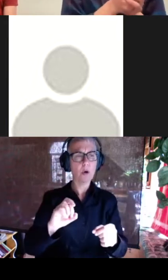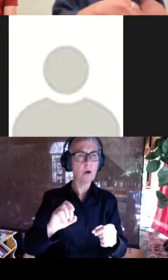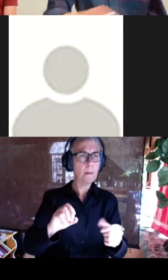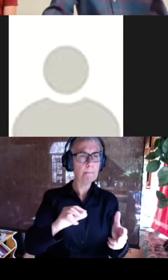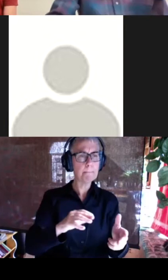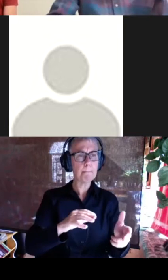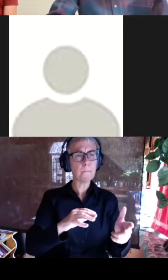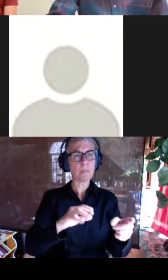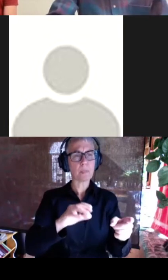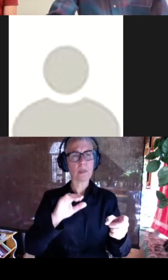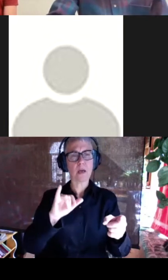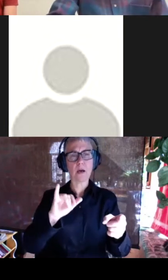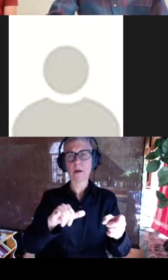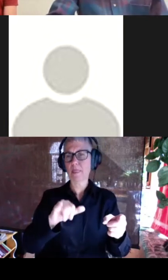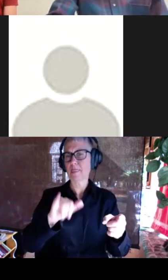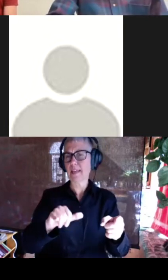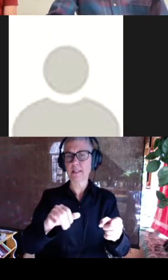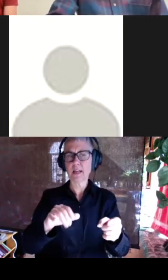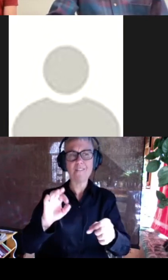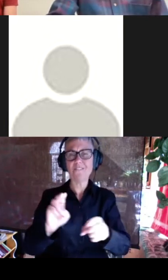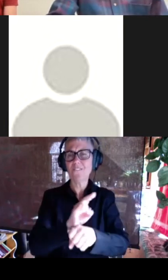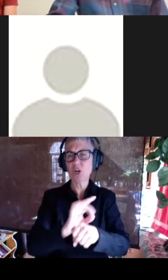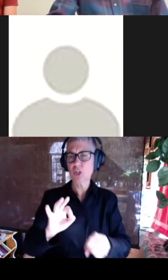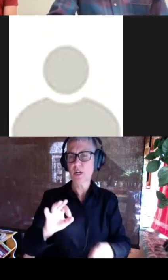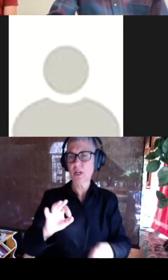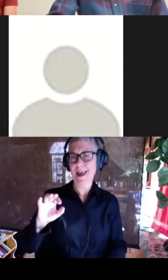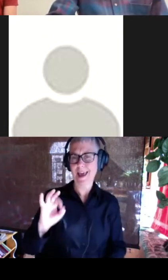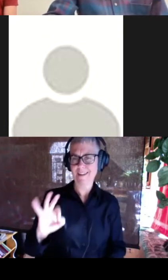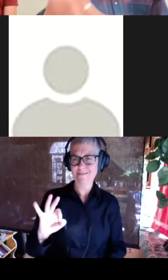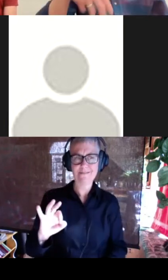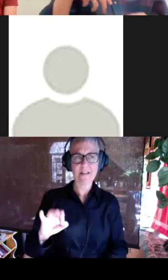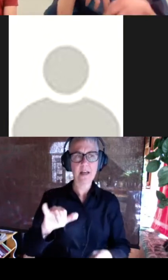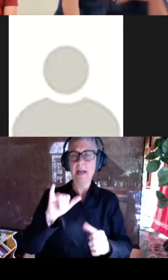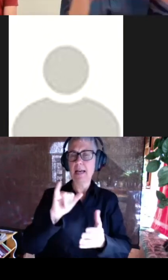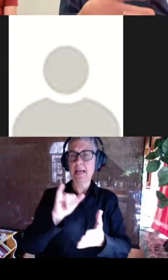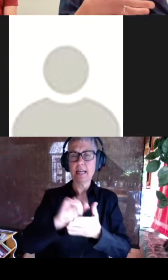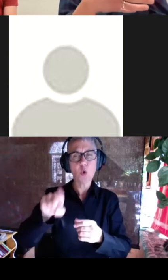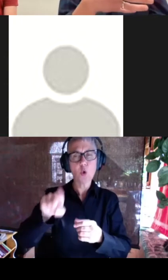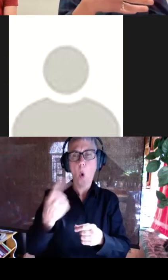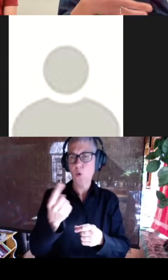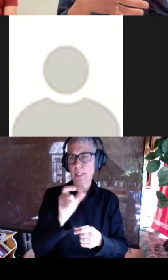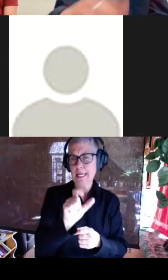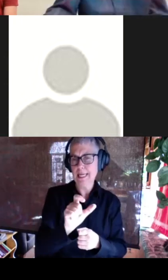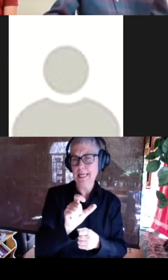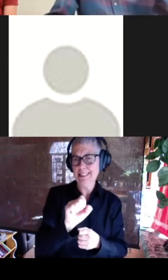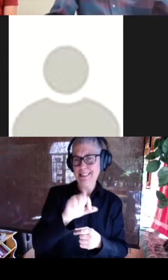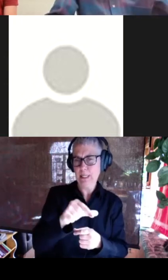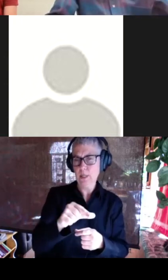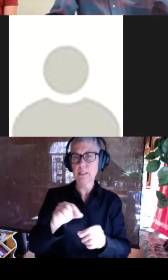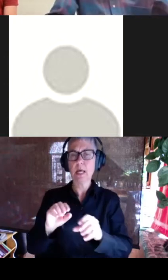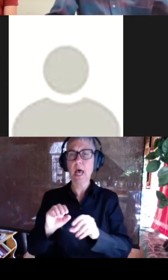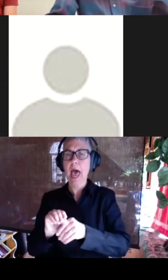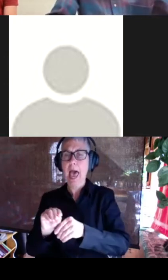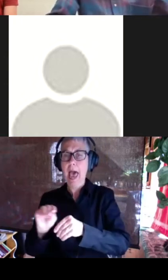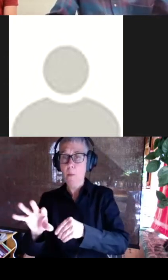prediction, which is just some function F that takes in only sequence and then outputs only structure. And